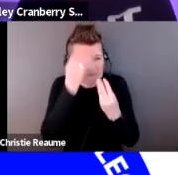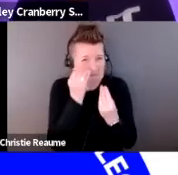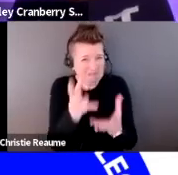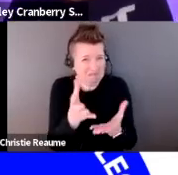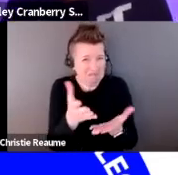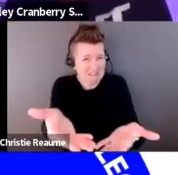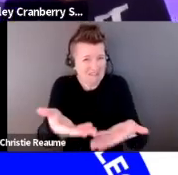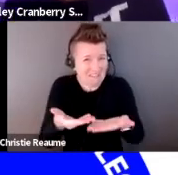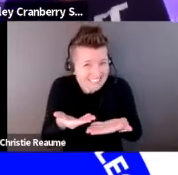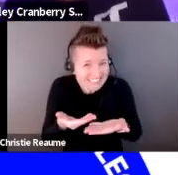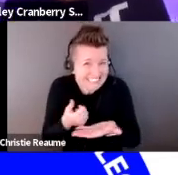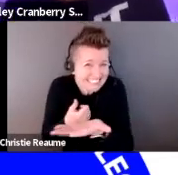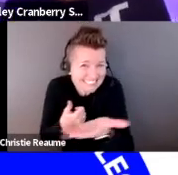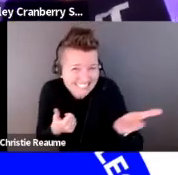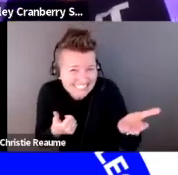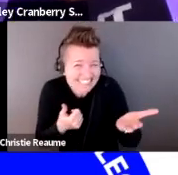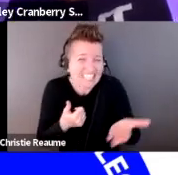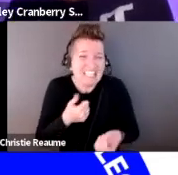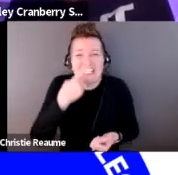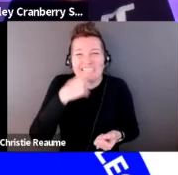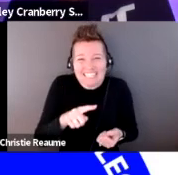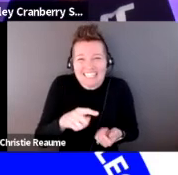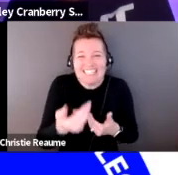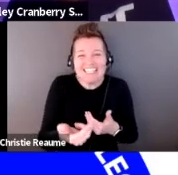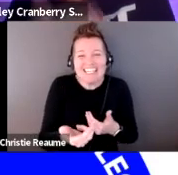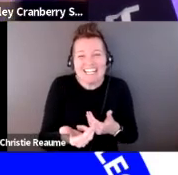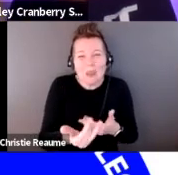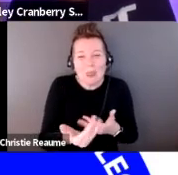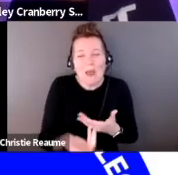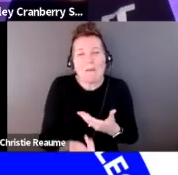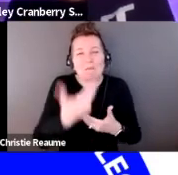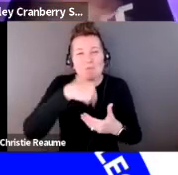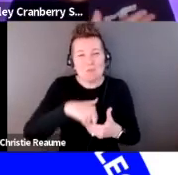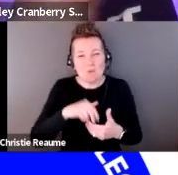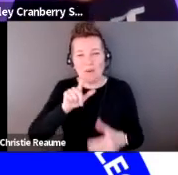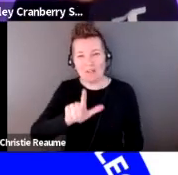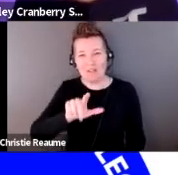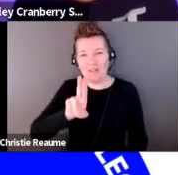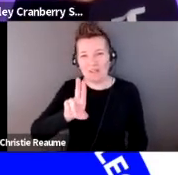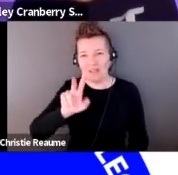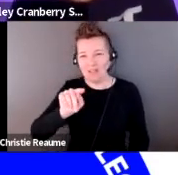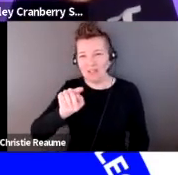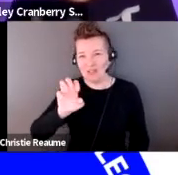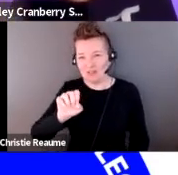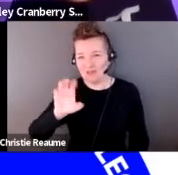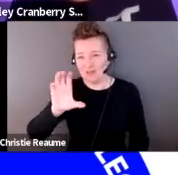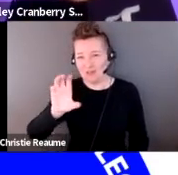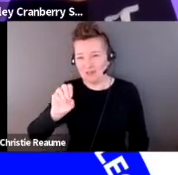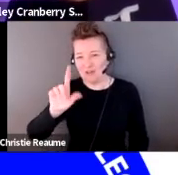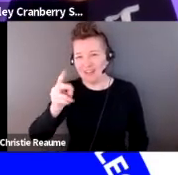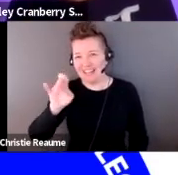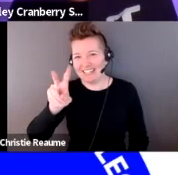to come join the collective. I mean, the only way to join is just by following us either